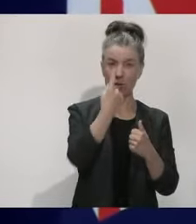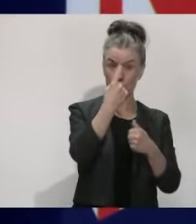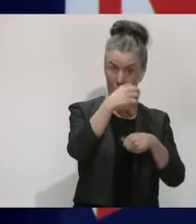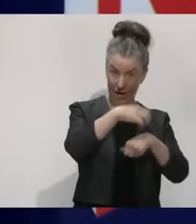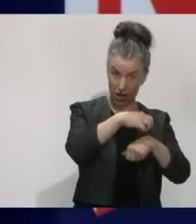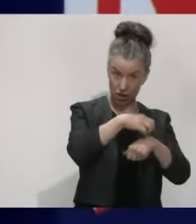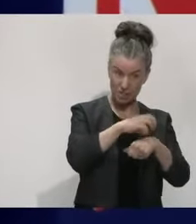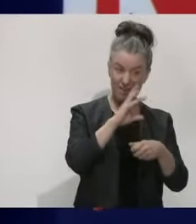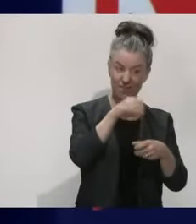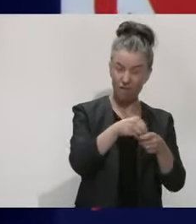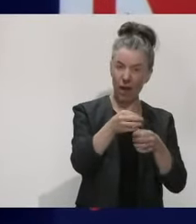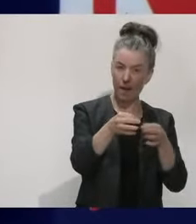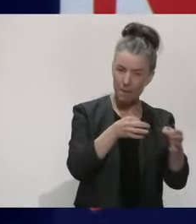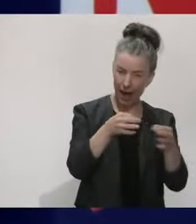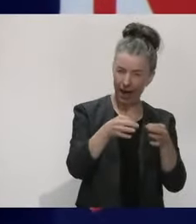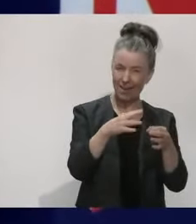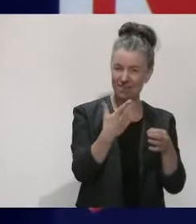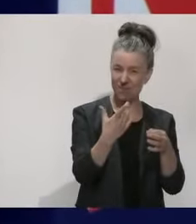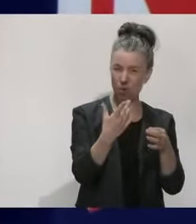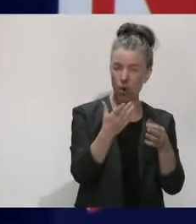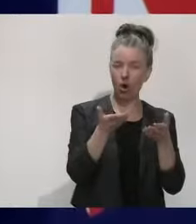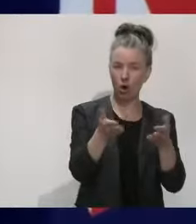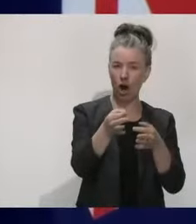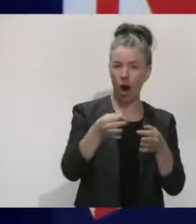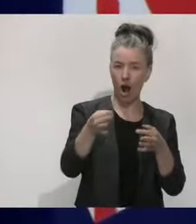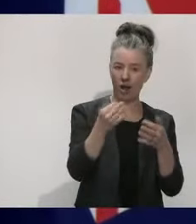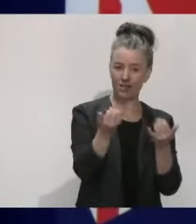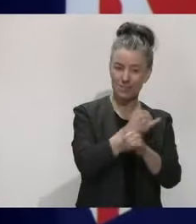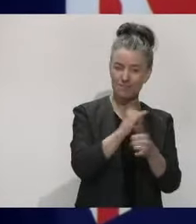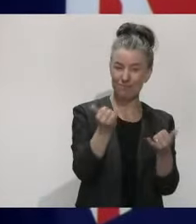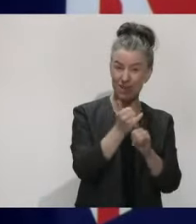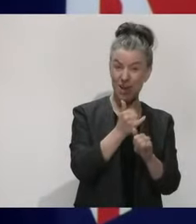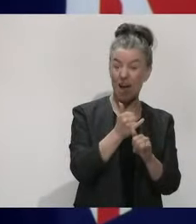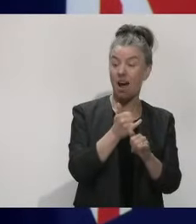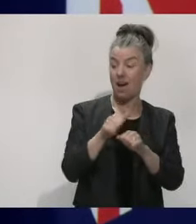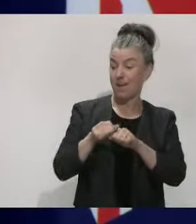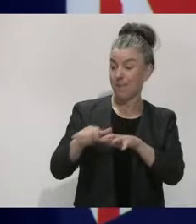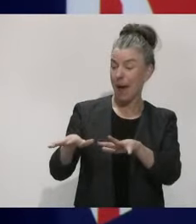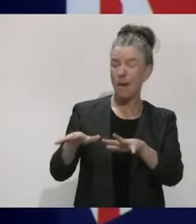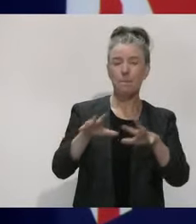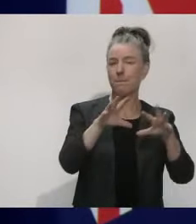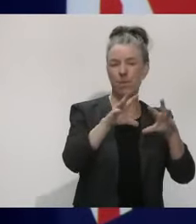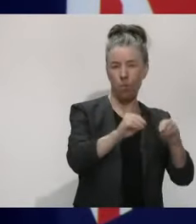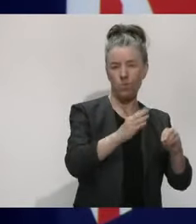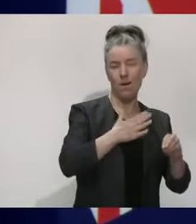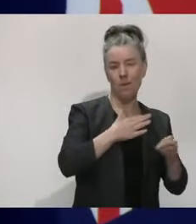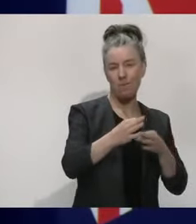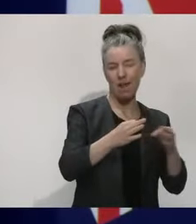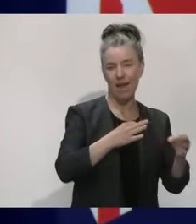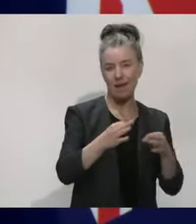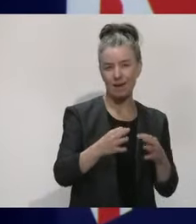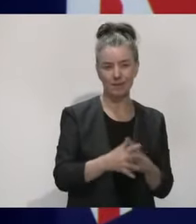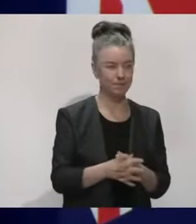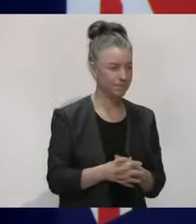involved in the planning for that bubble. That has been paused, of course, while we've been managing the outbreak over the last three weeks.